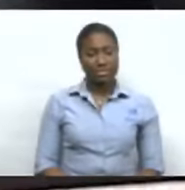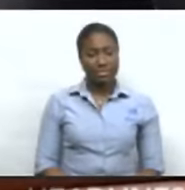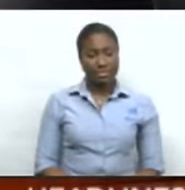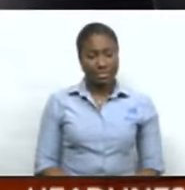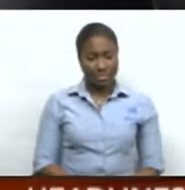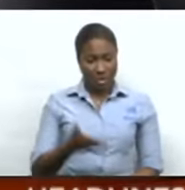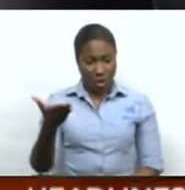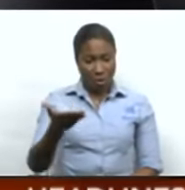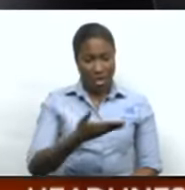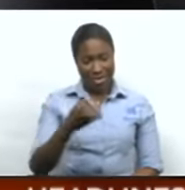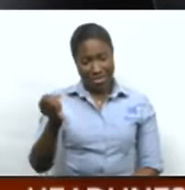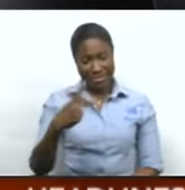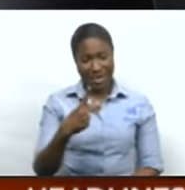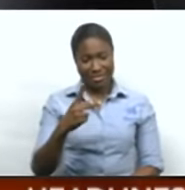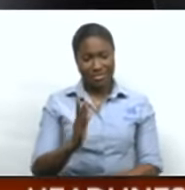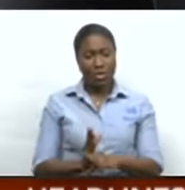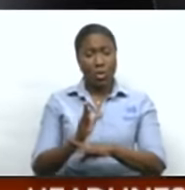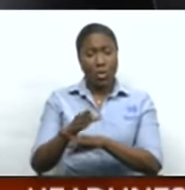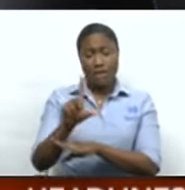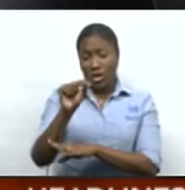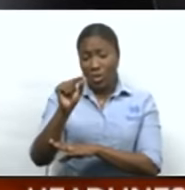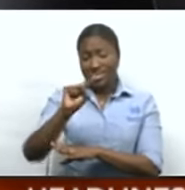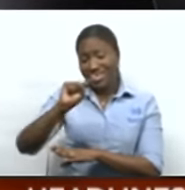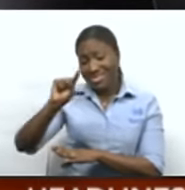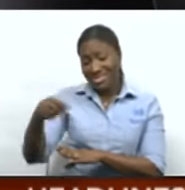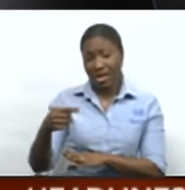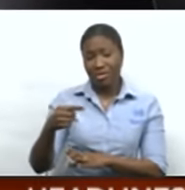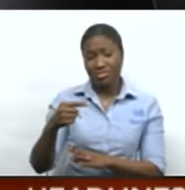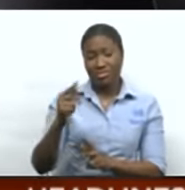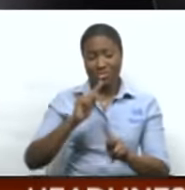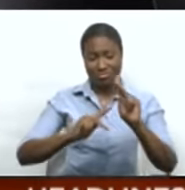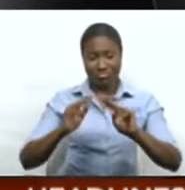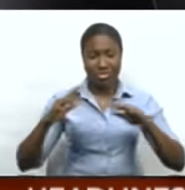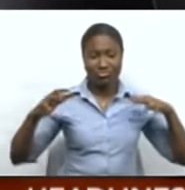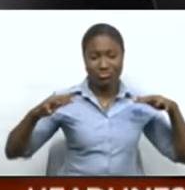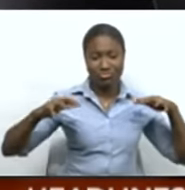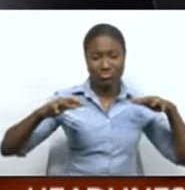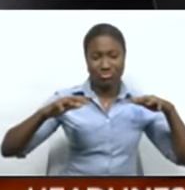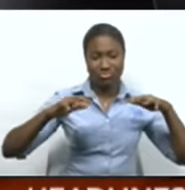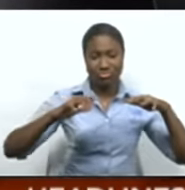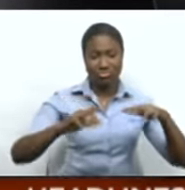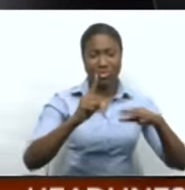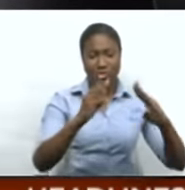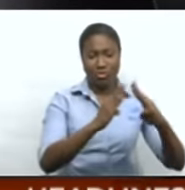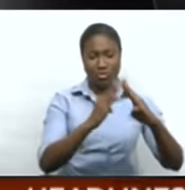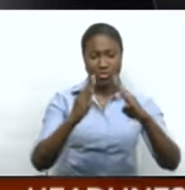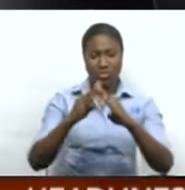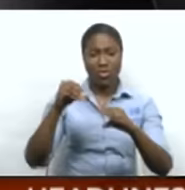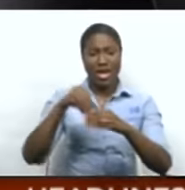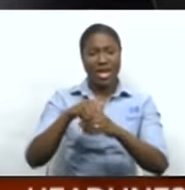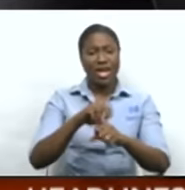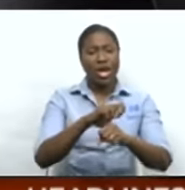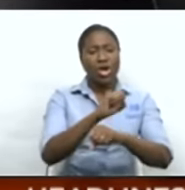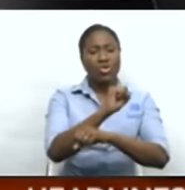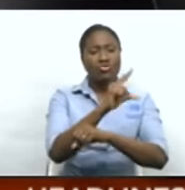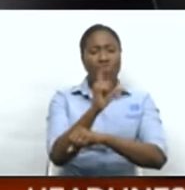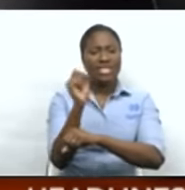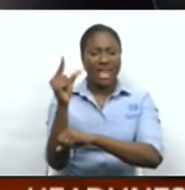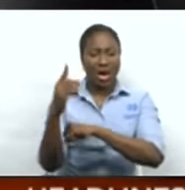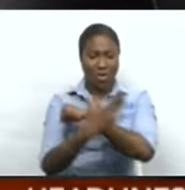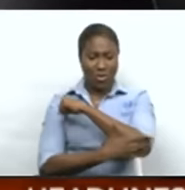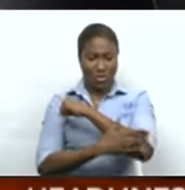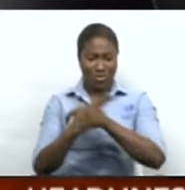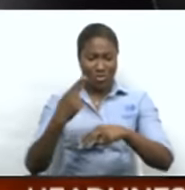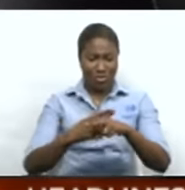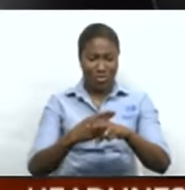Welcome back. Over 20,000 locals and visitors flock to the city of Otrabanda in Curaçao for the fifth Kayakaya